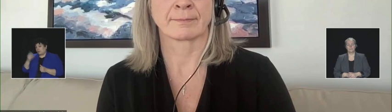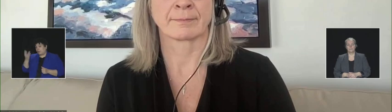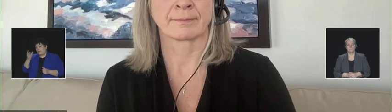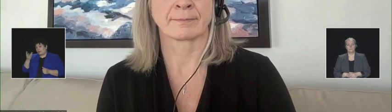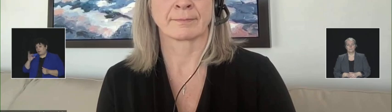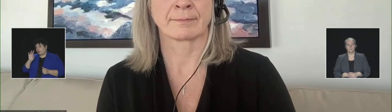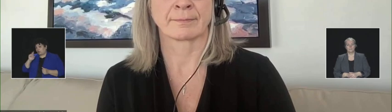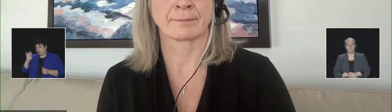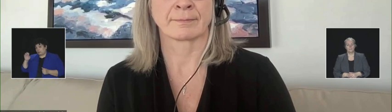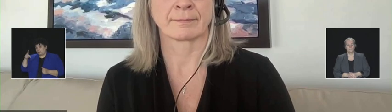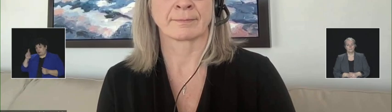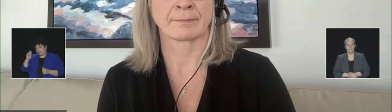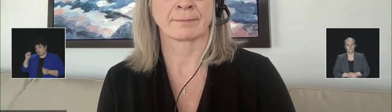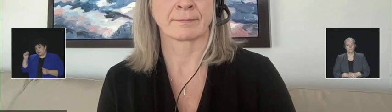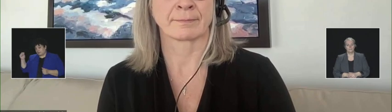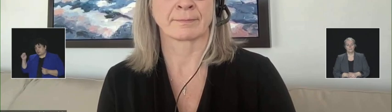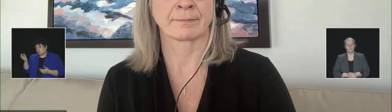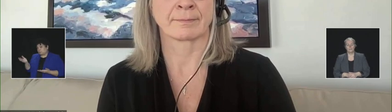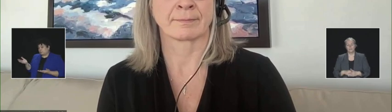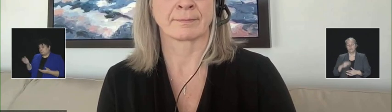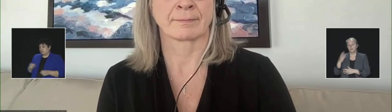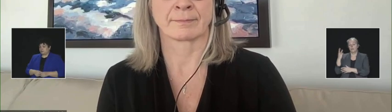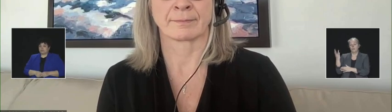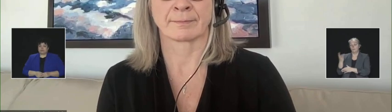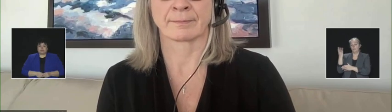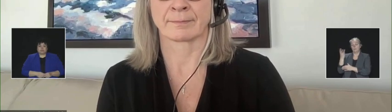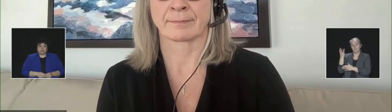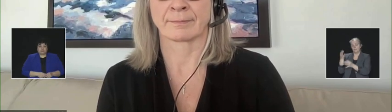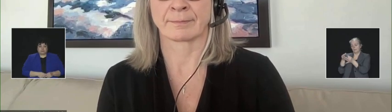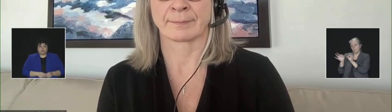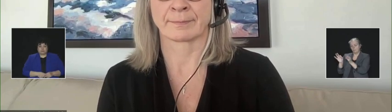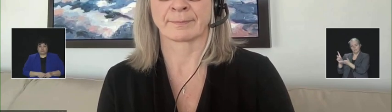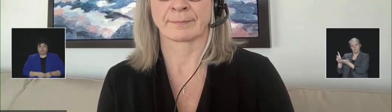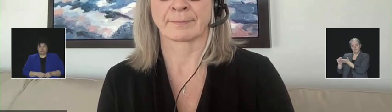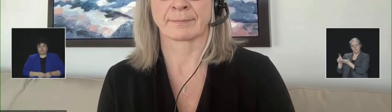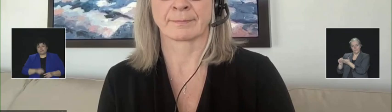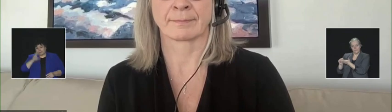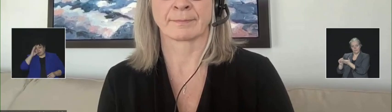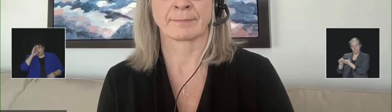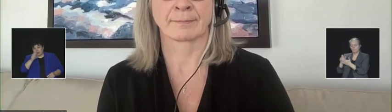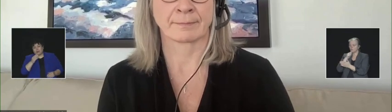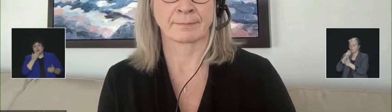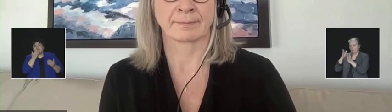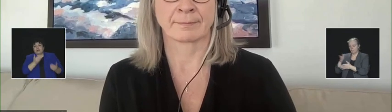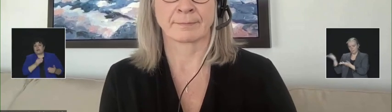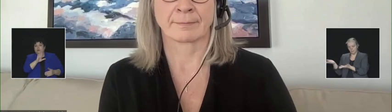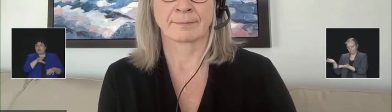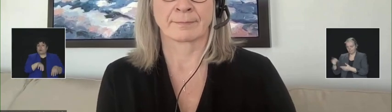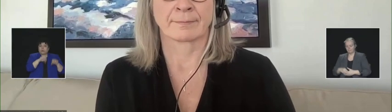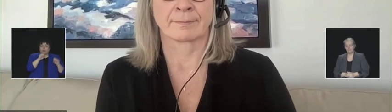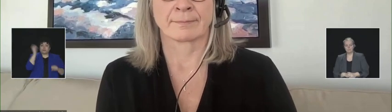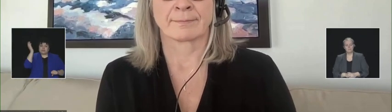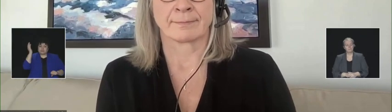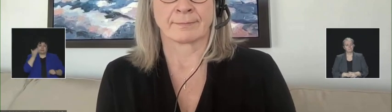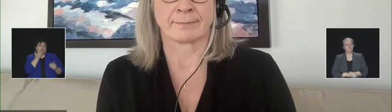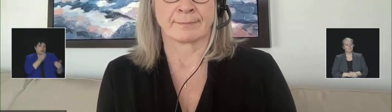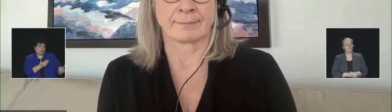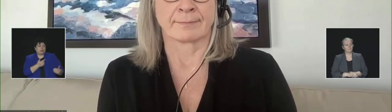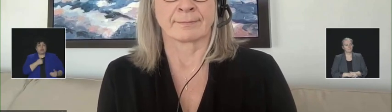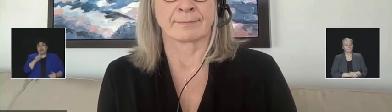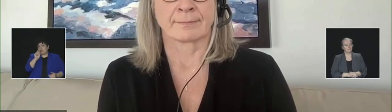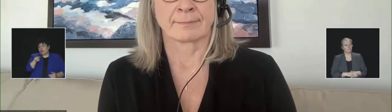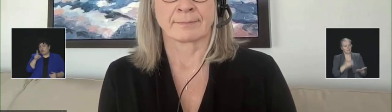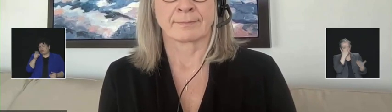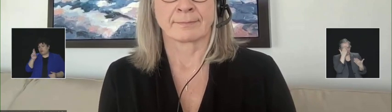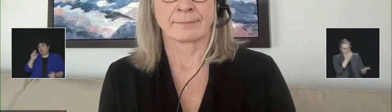Winnipeg Free Press. Please go ahead, à vous la parole. Hi there. Thanks for holding these briefings. A question for Dr.